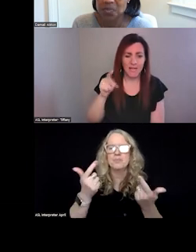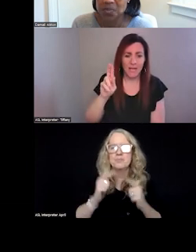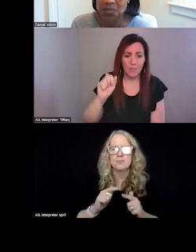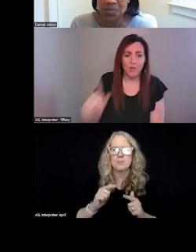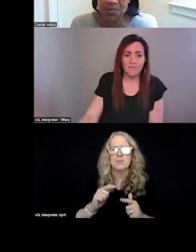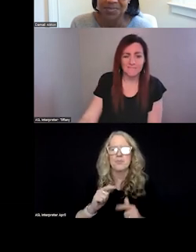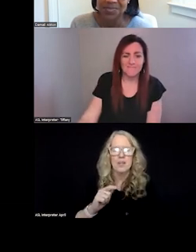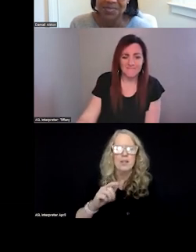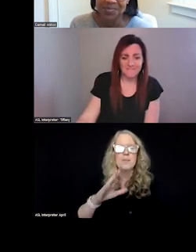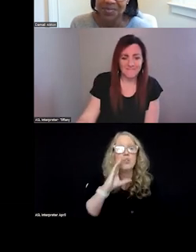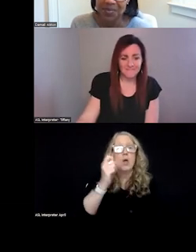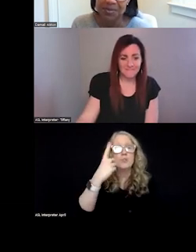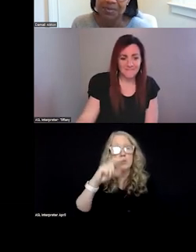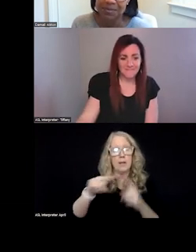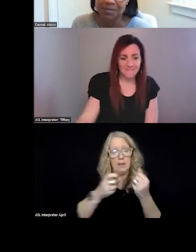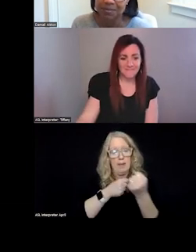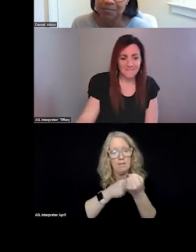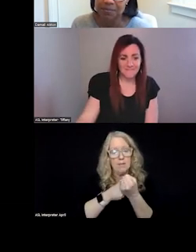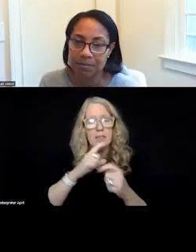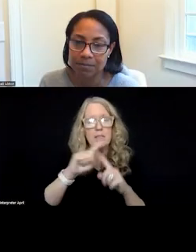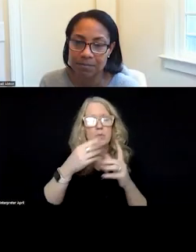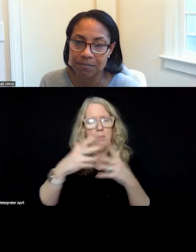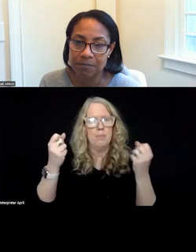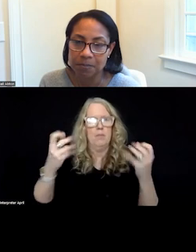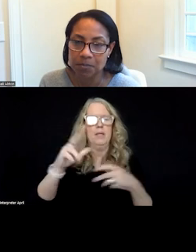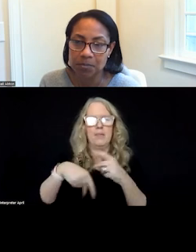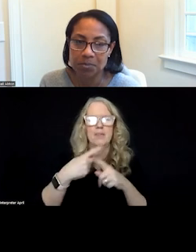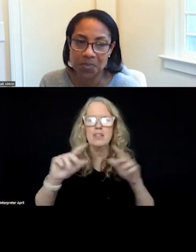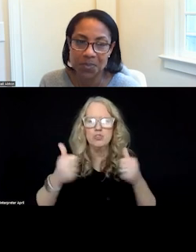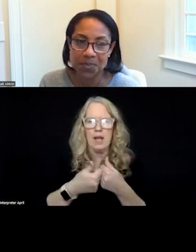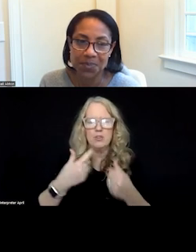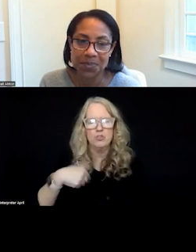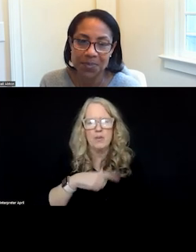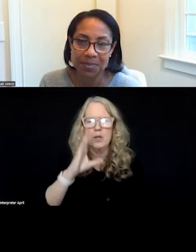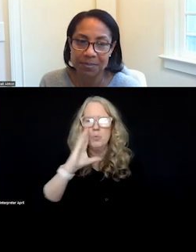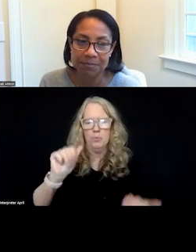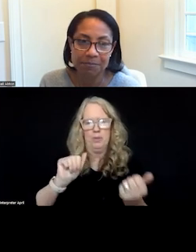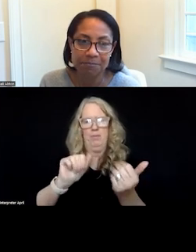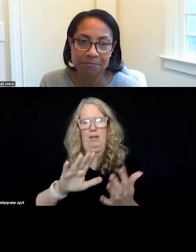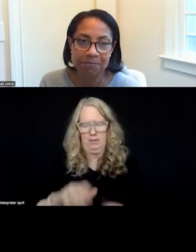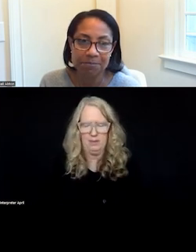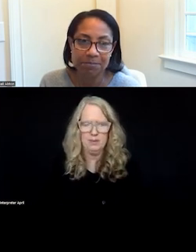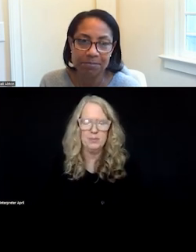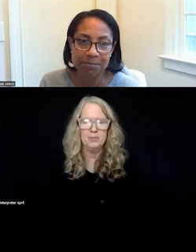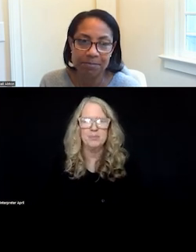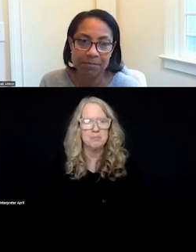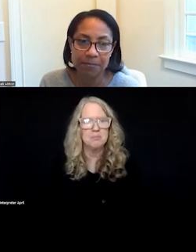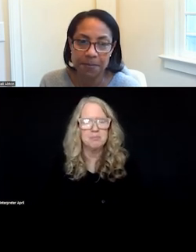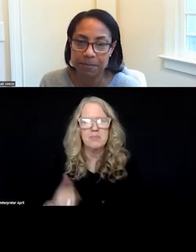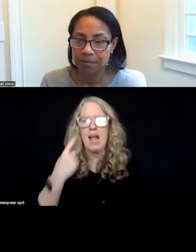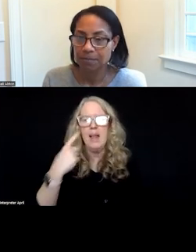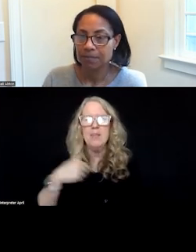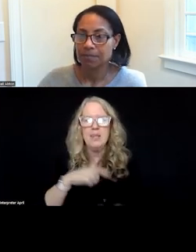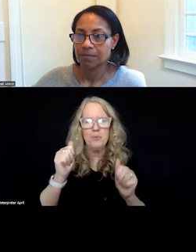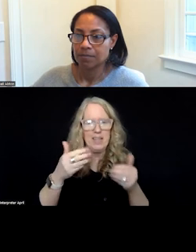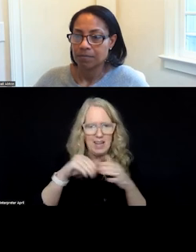and time is a lot of the challenge that we will continue to face. All right. I think we can get to the